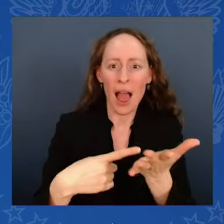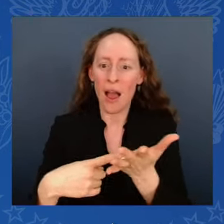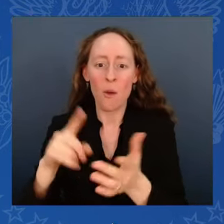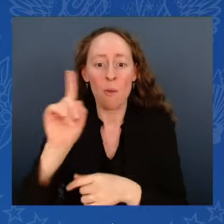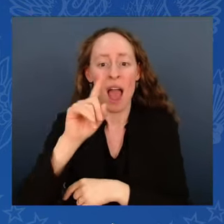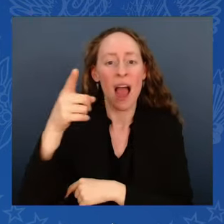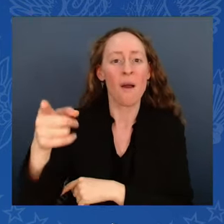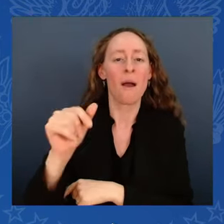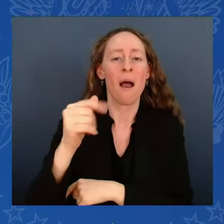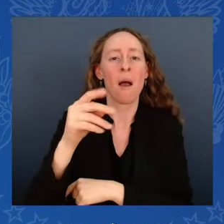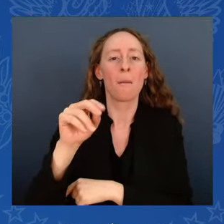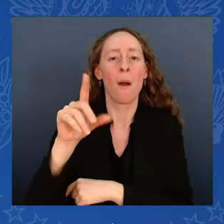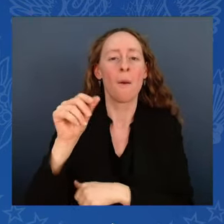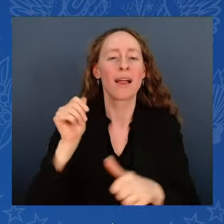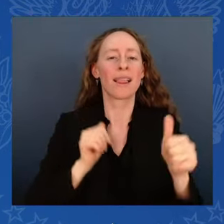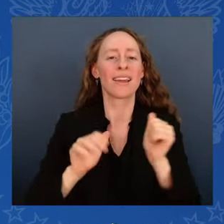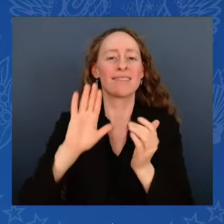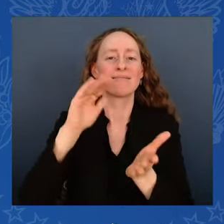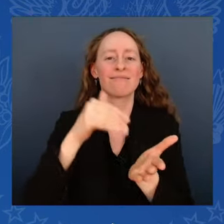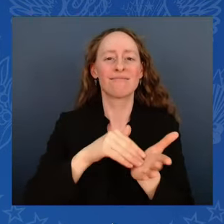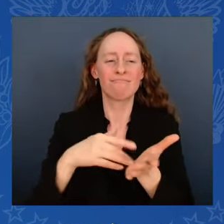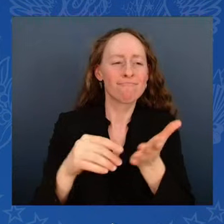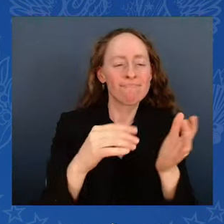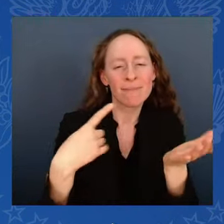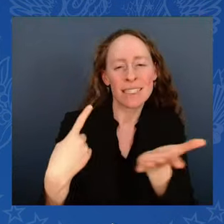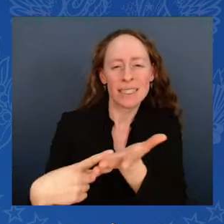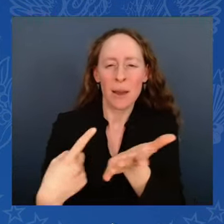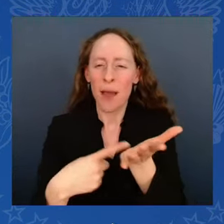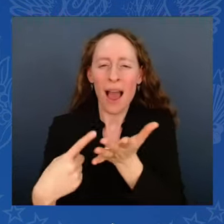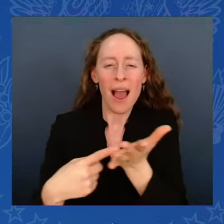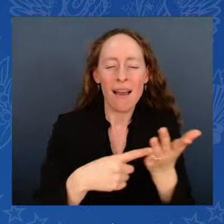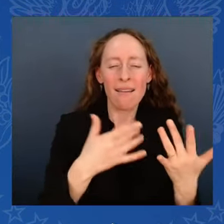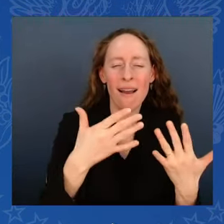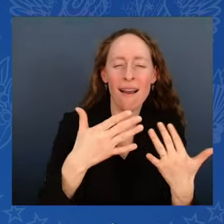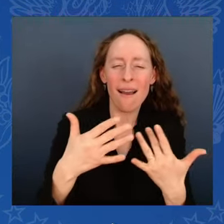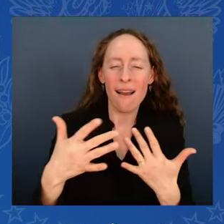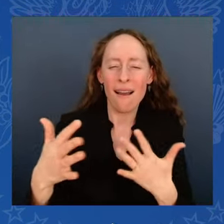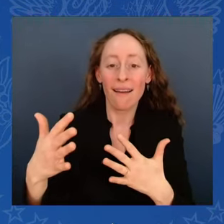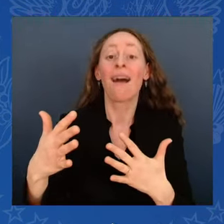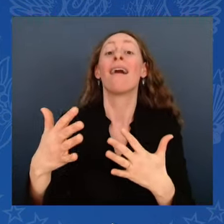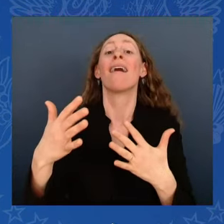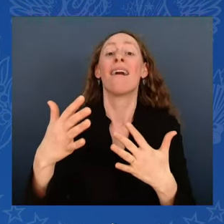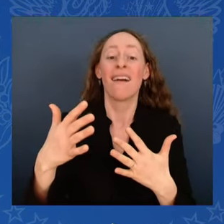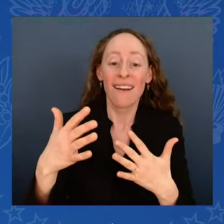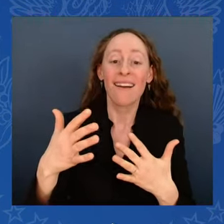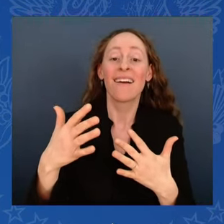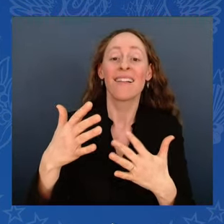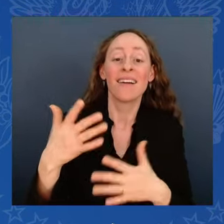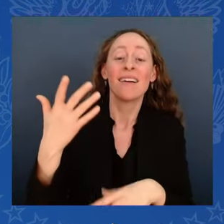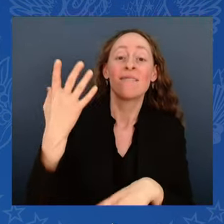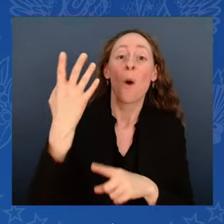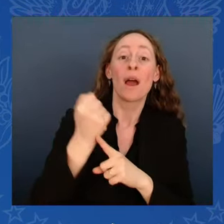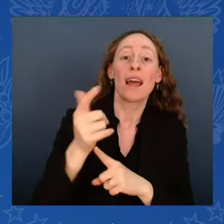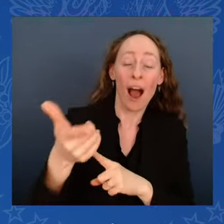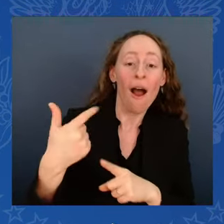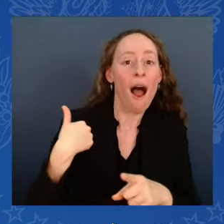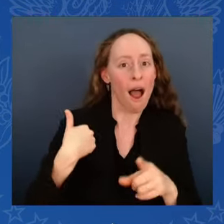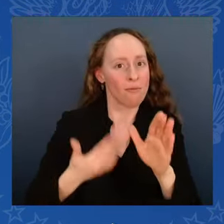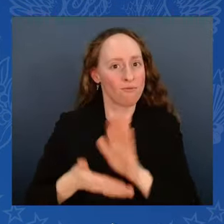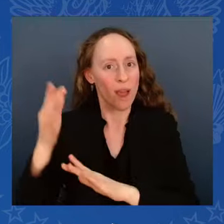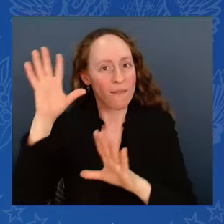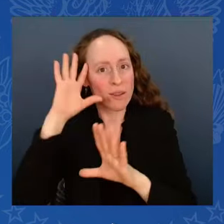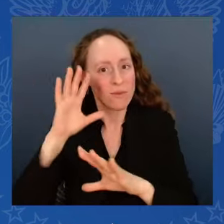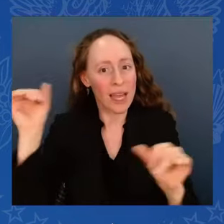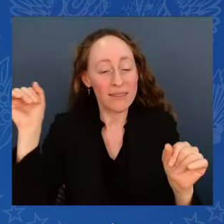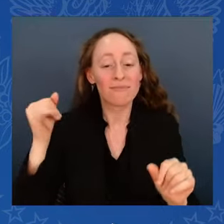16 years ago, every candidate, Democratic candidate for president came to this hotel for